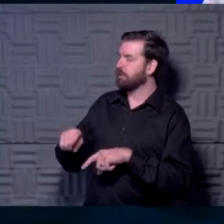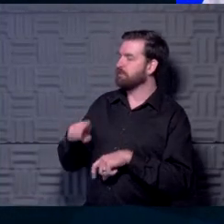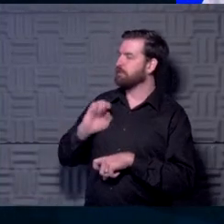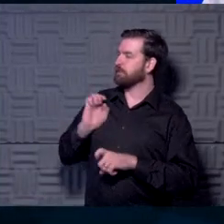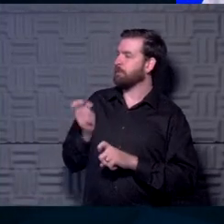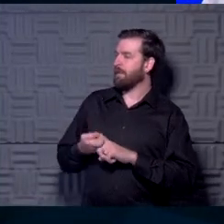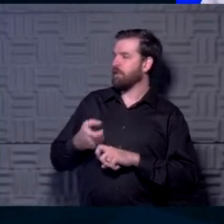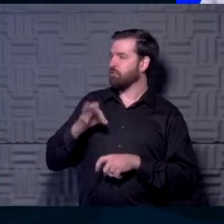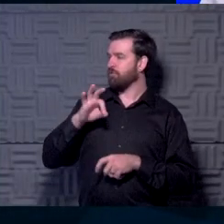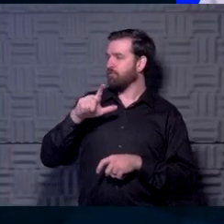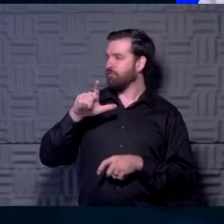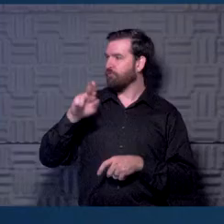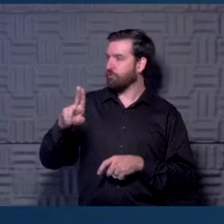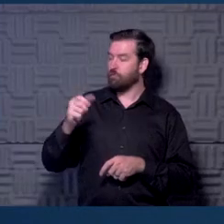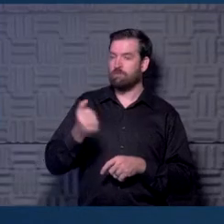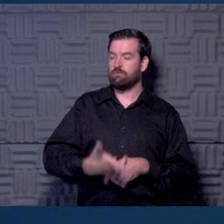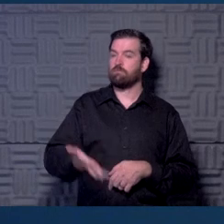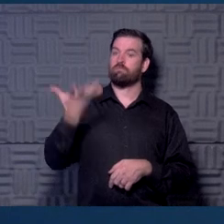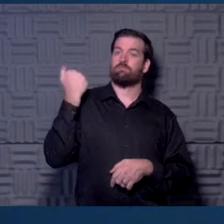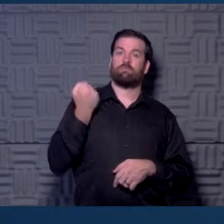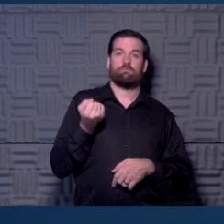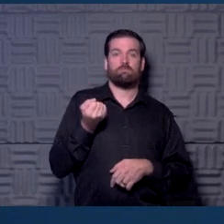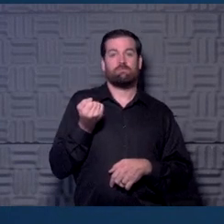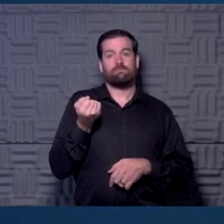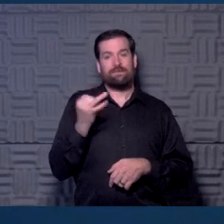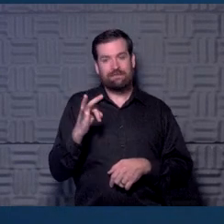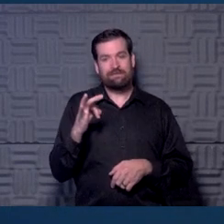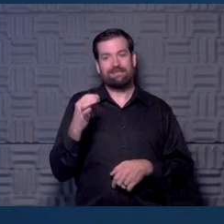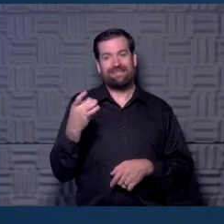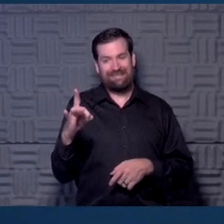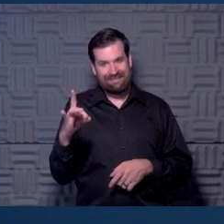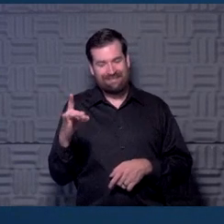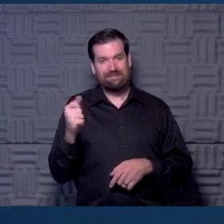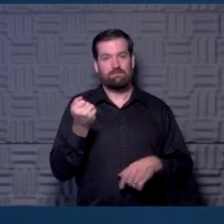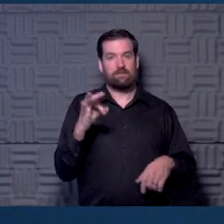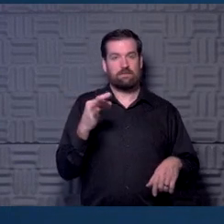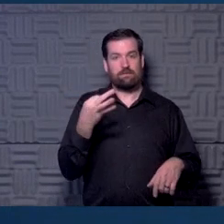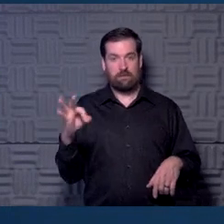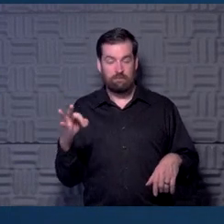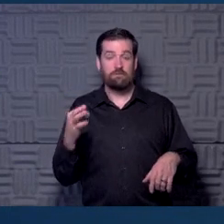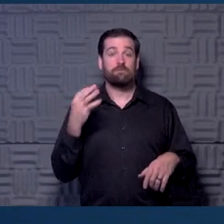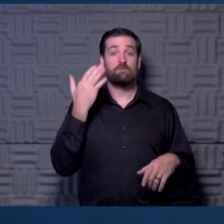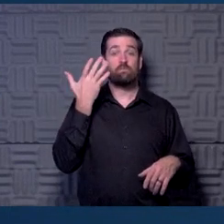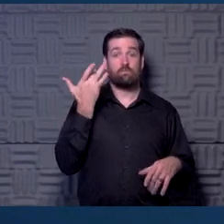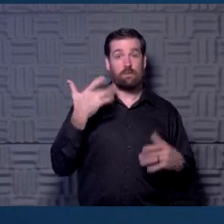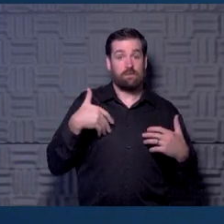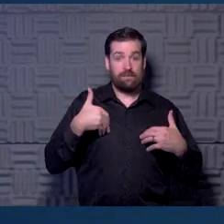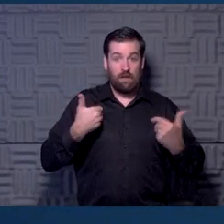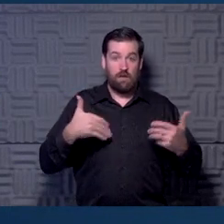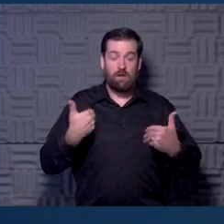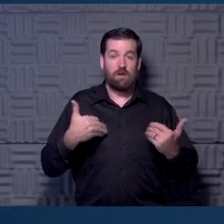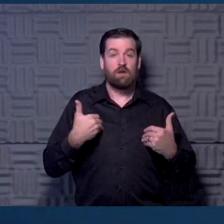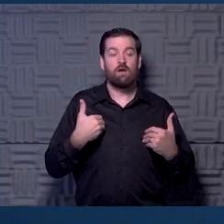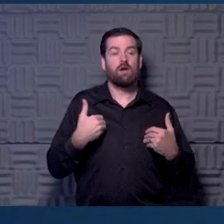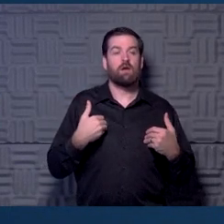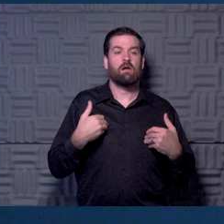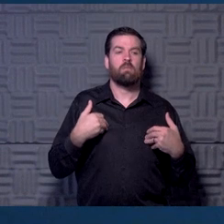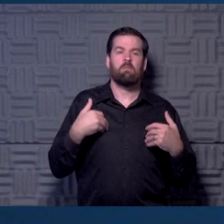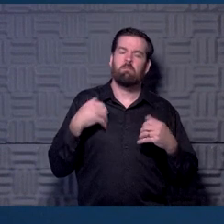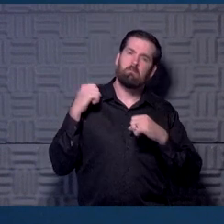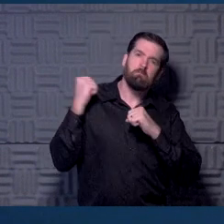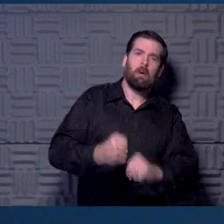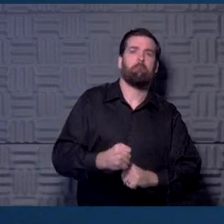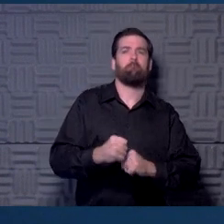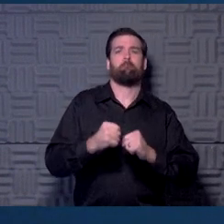of 1918, 1919, one of the reasons that maybe the young people were so susceptible is that they had such a potent immune system.